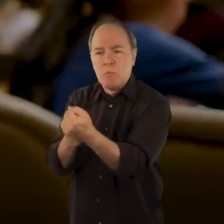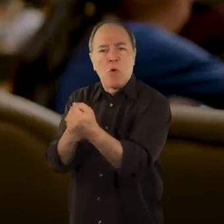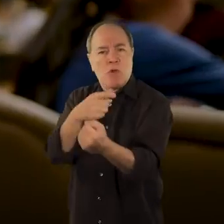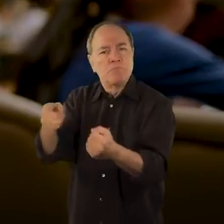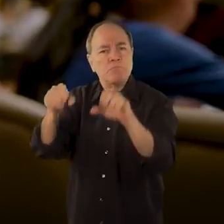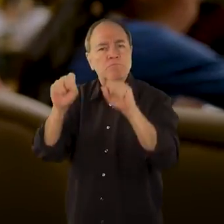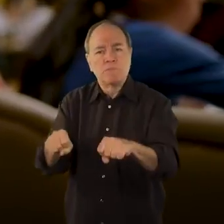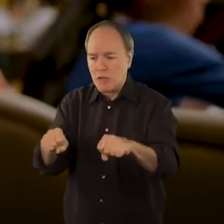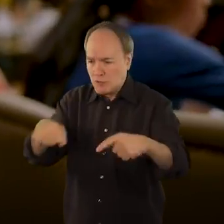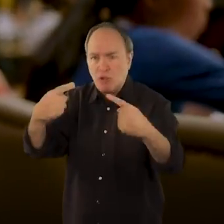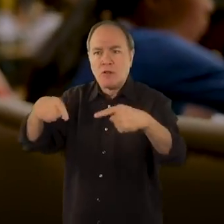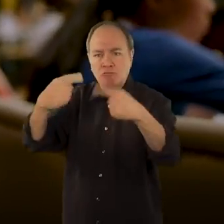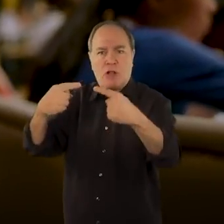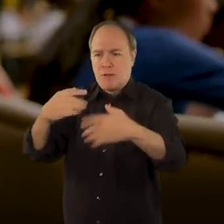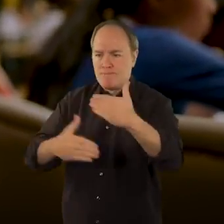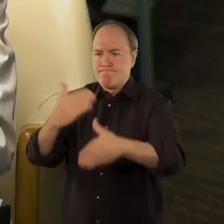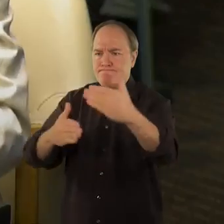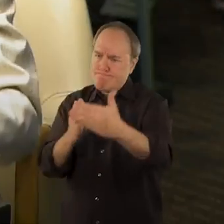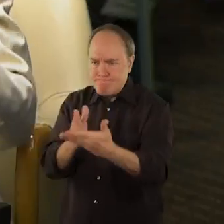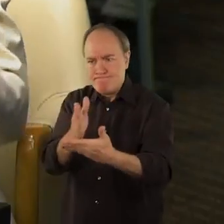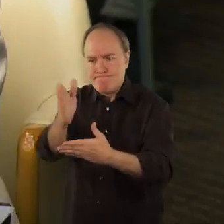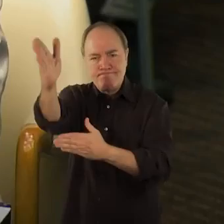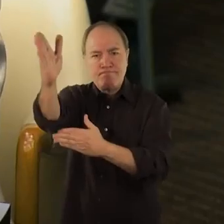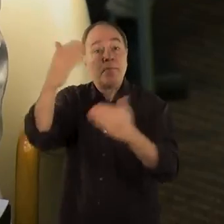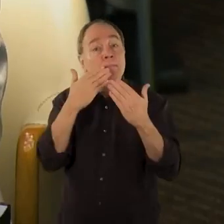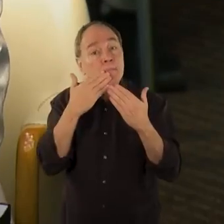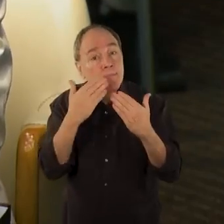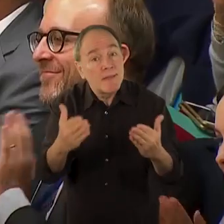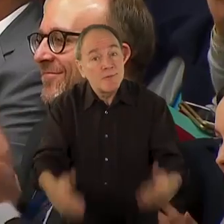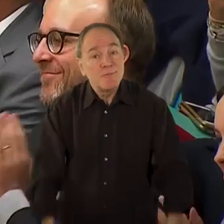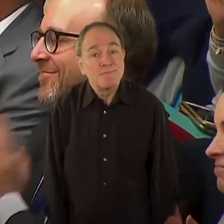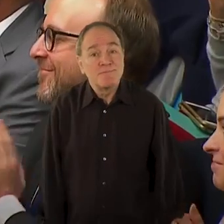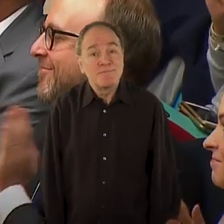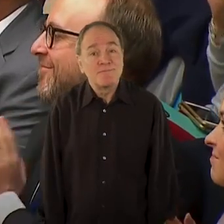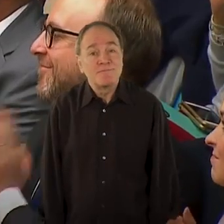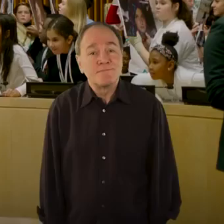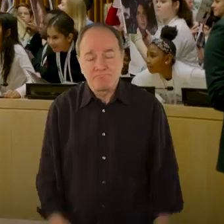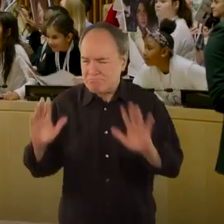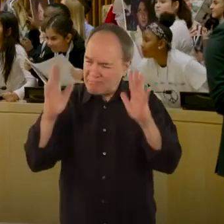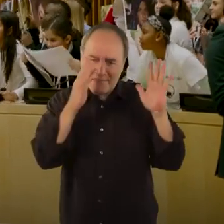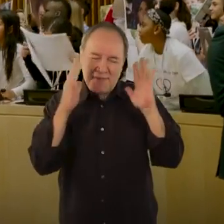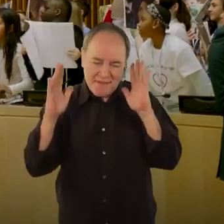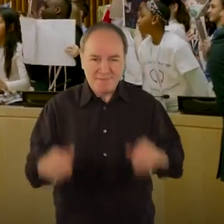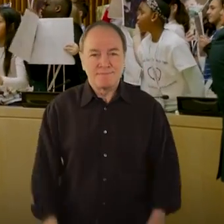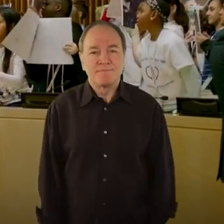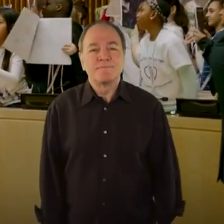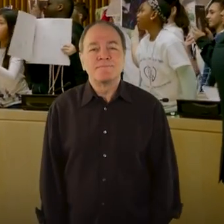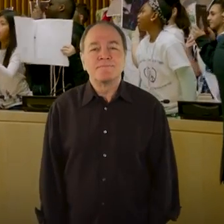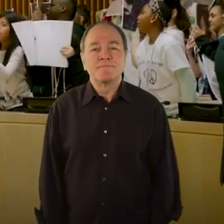overcome the challenges we face. Thank you. World leaders applaud, among them the Secretary General.